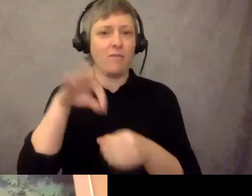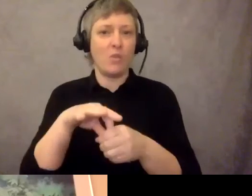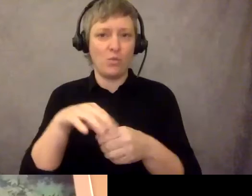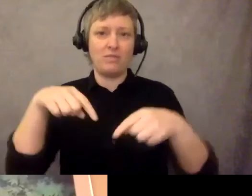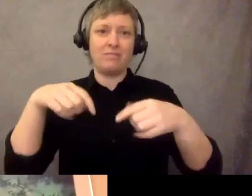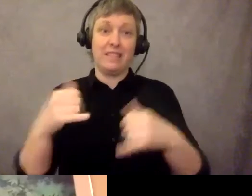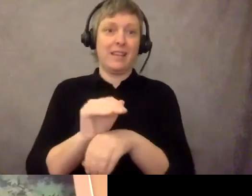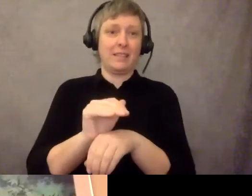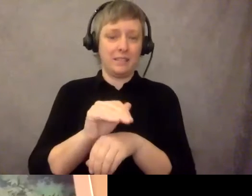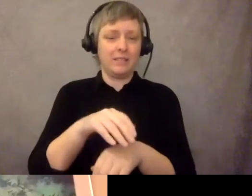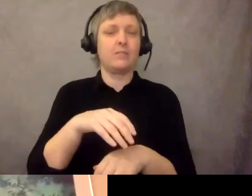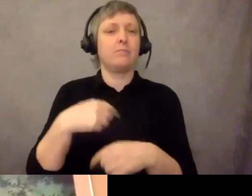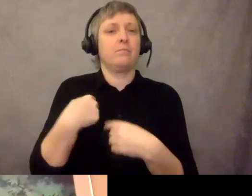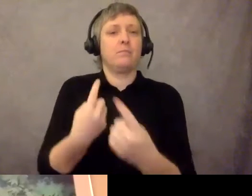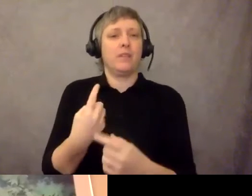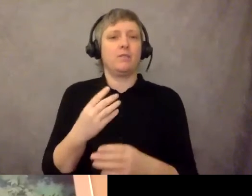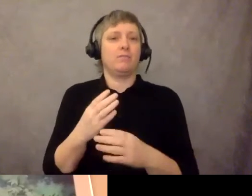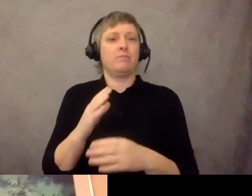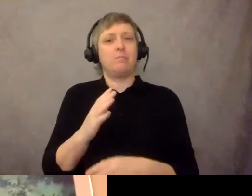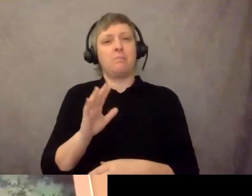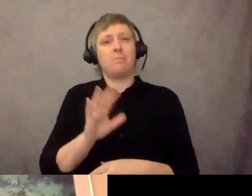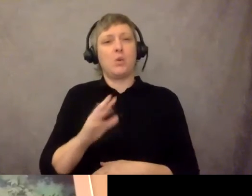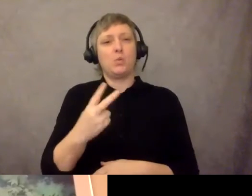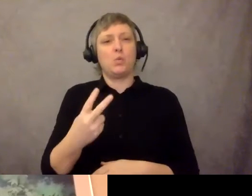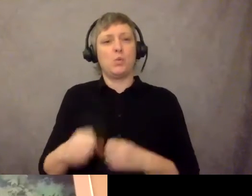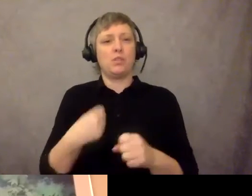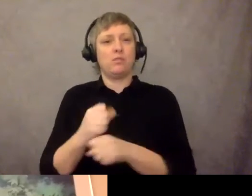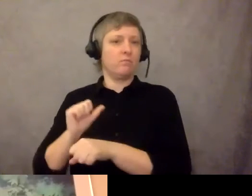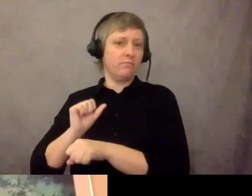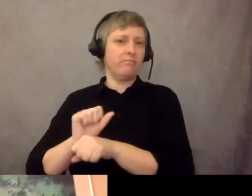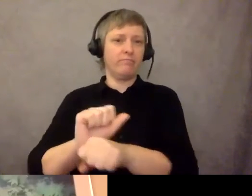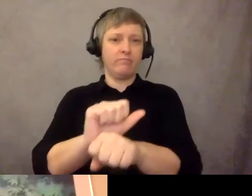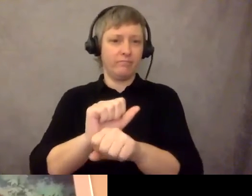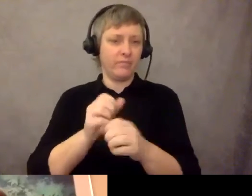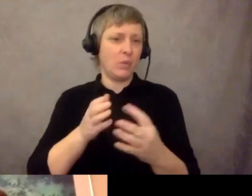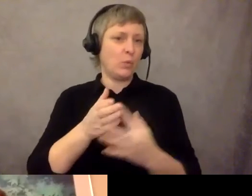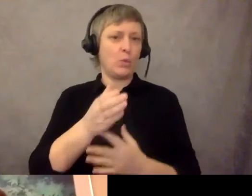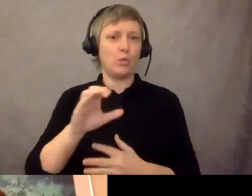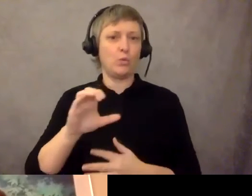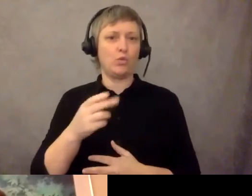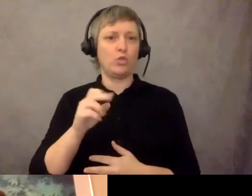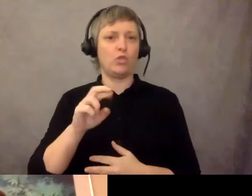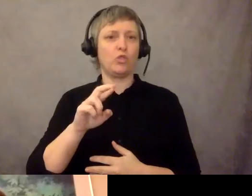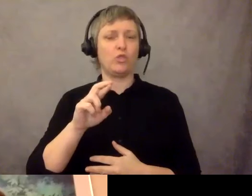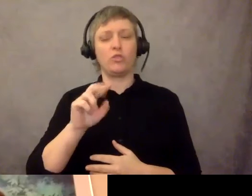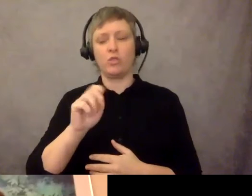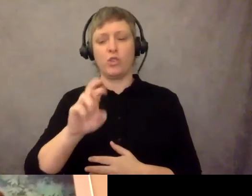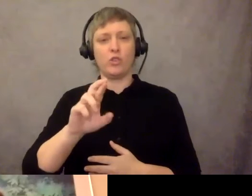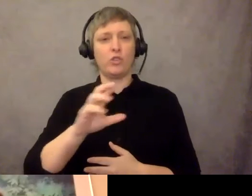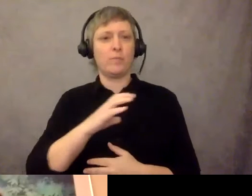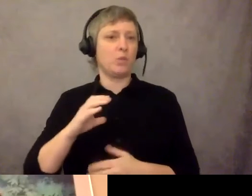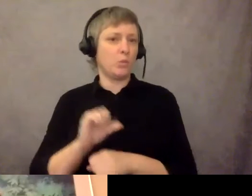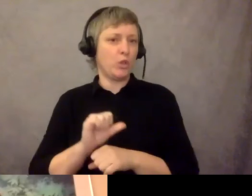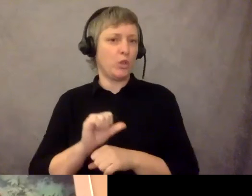through the Charter Commission's work. And for this, if you know, it does pass tonight and we have that press conference